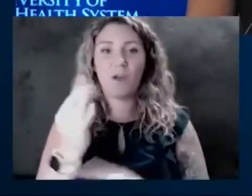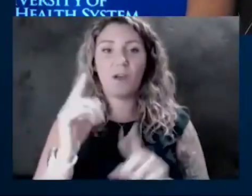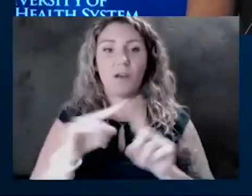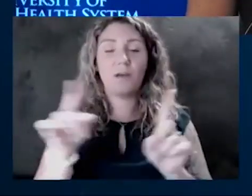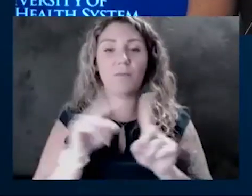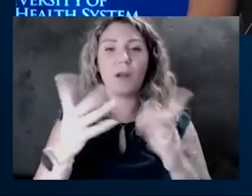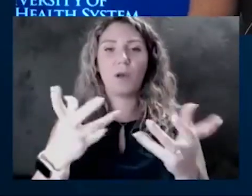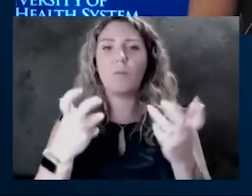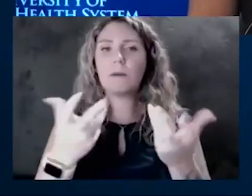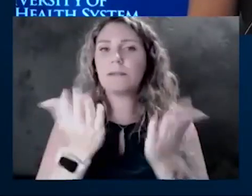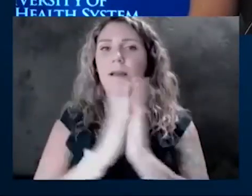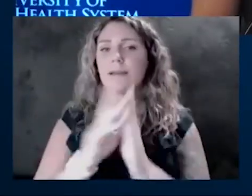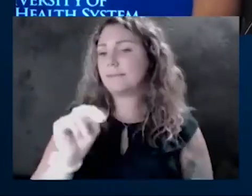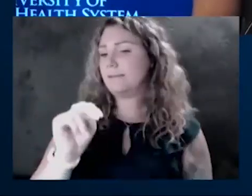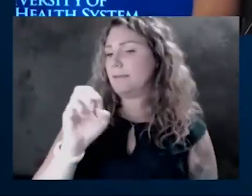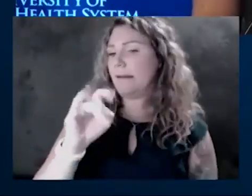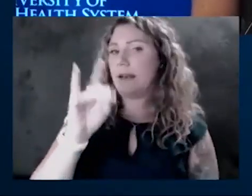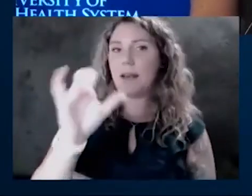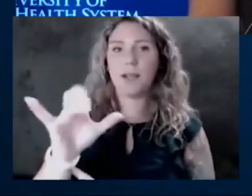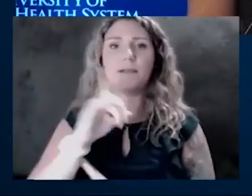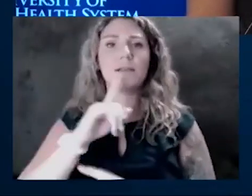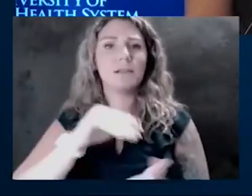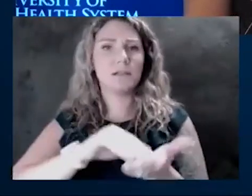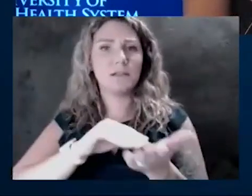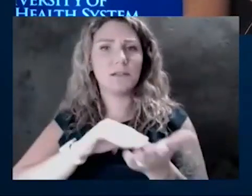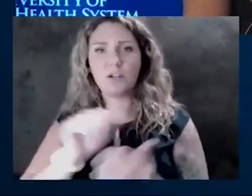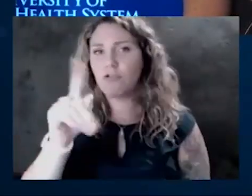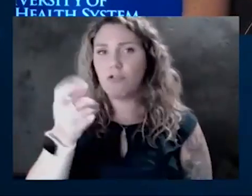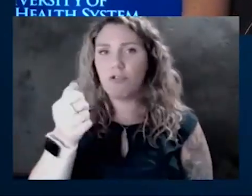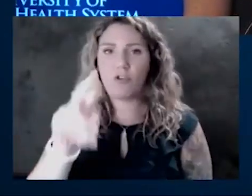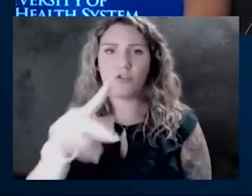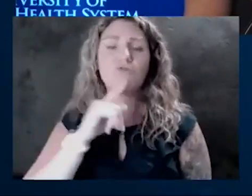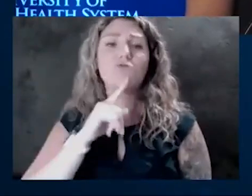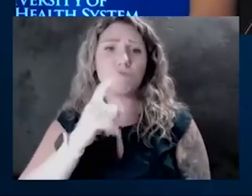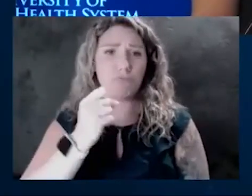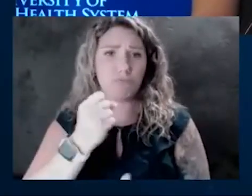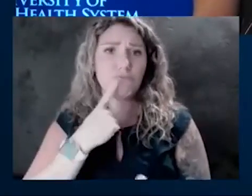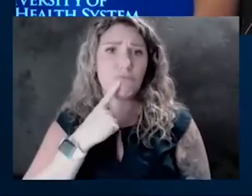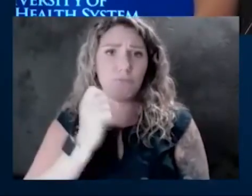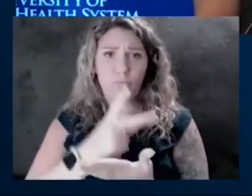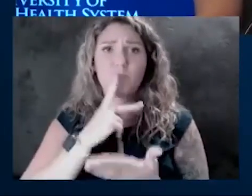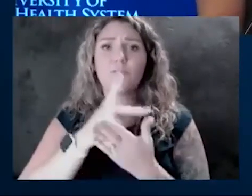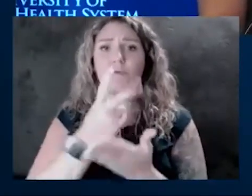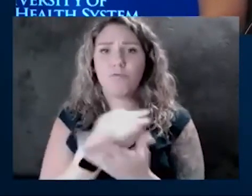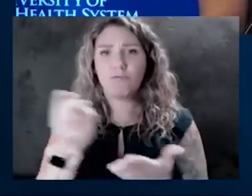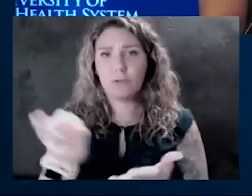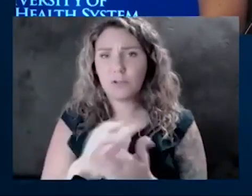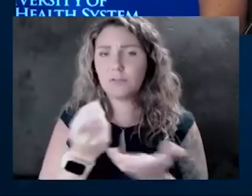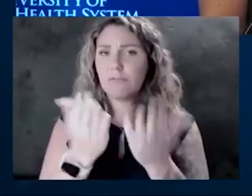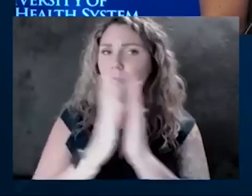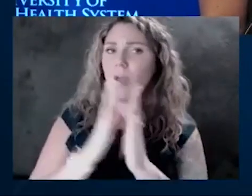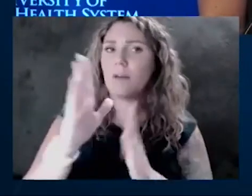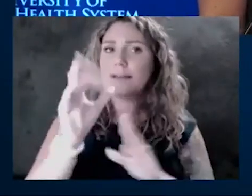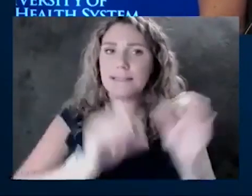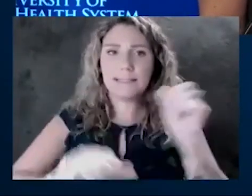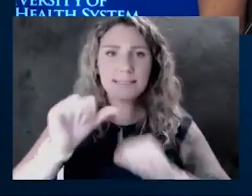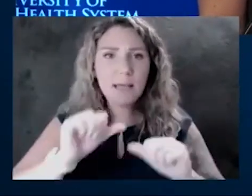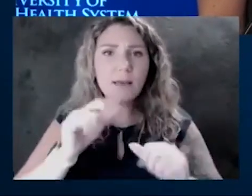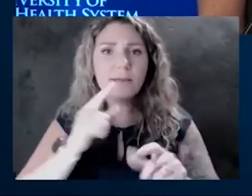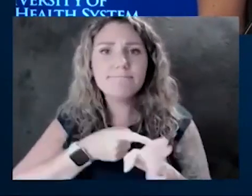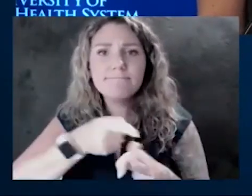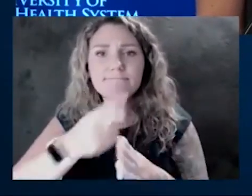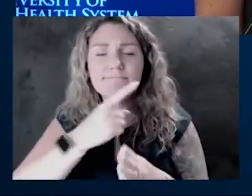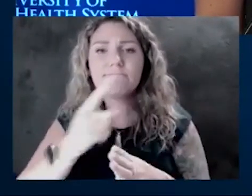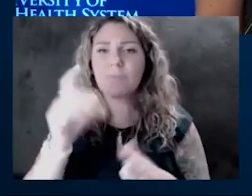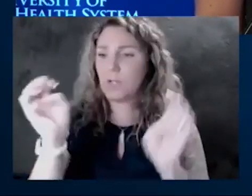question because Dr. Archer, you brought up credible sources earlier. So did Dr. Hawkinson and she wants to know, is the scientific advisory for emergencies a credible source?